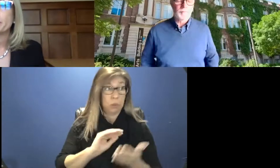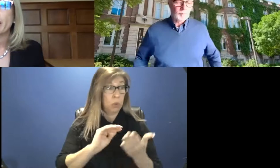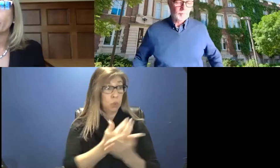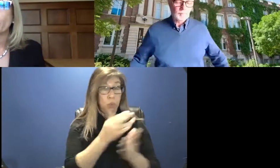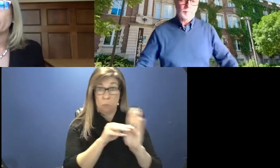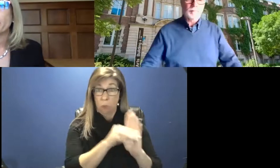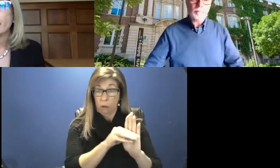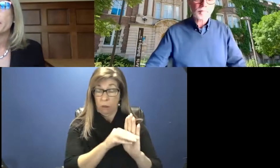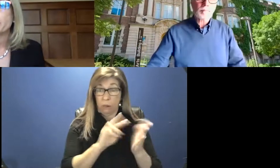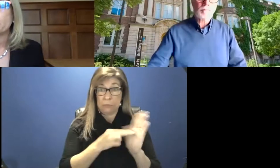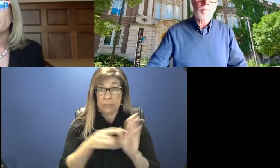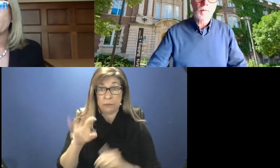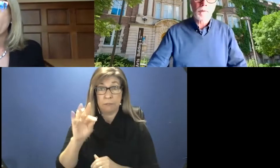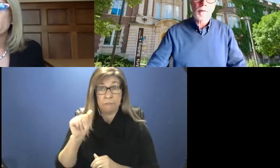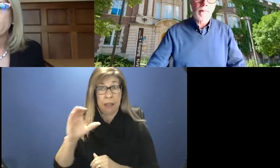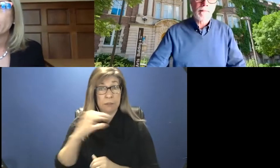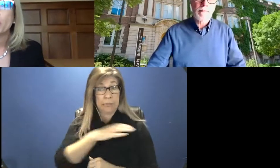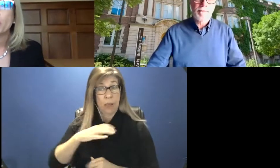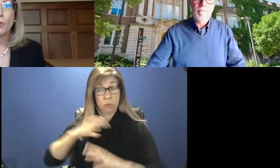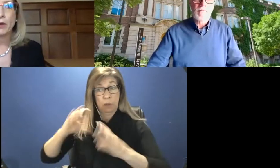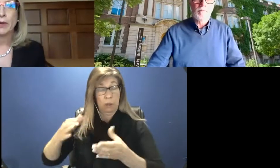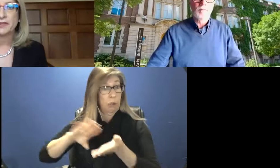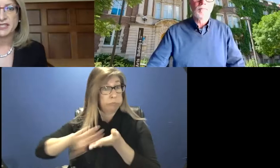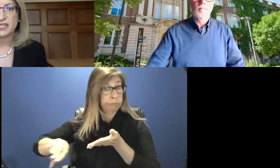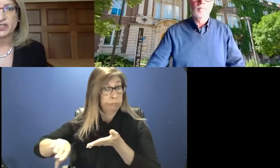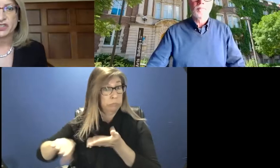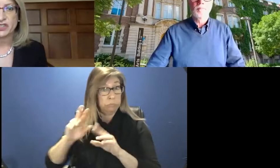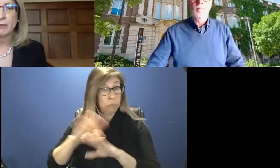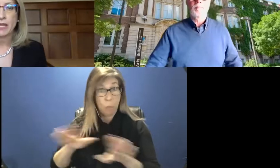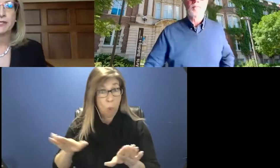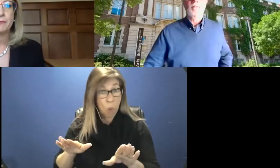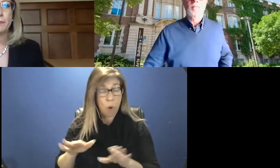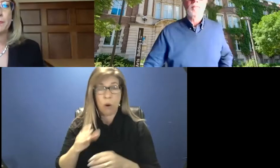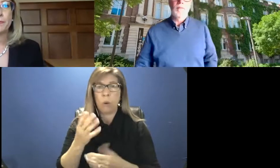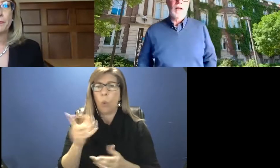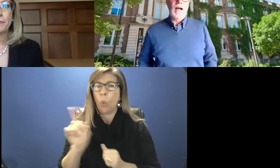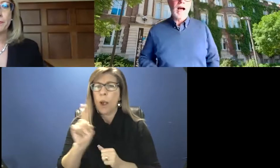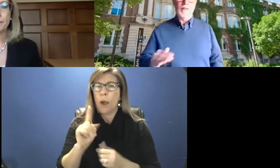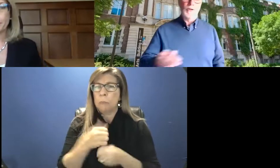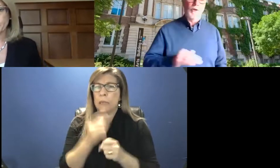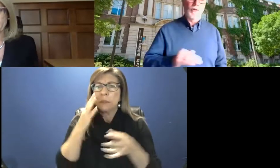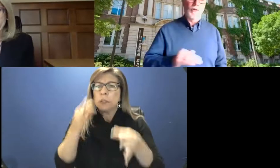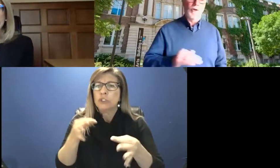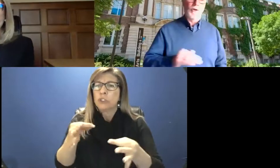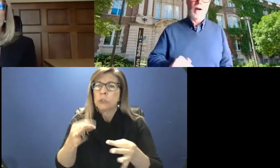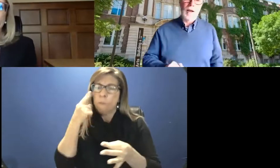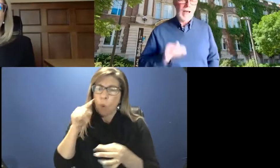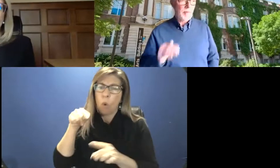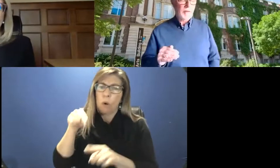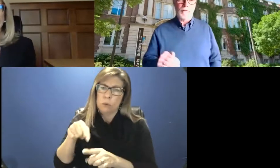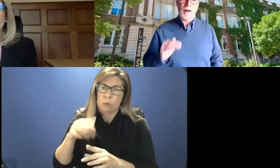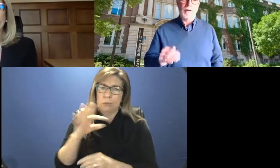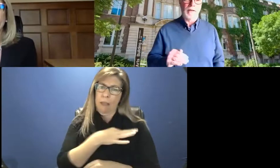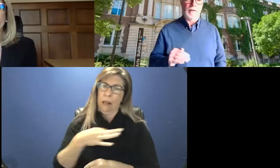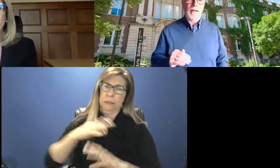decision making role for faculty members at the college level? Where will decisions get made? Uh, so, so I'm, I'm happy